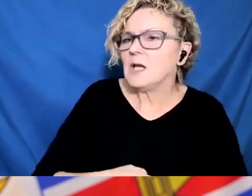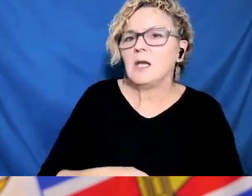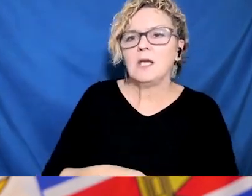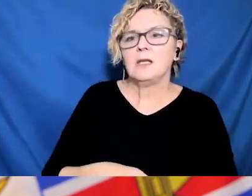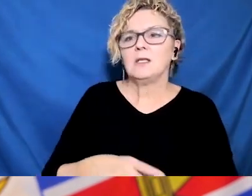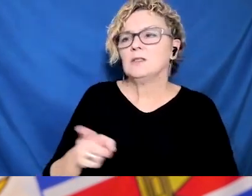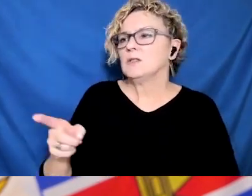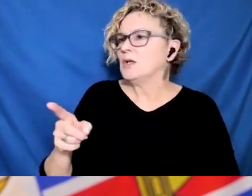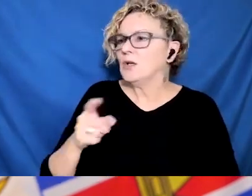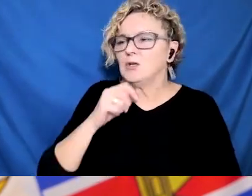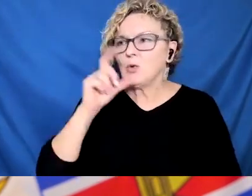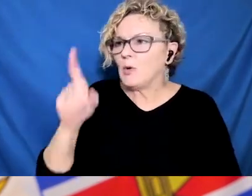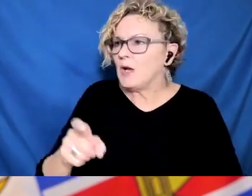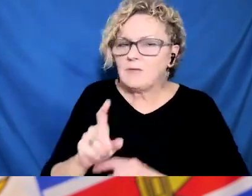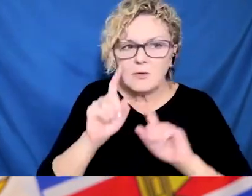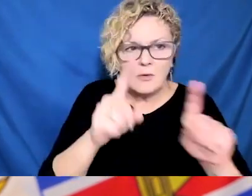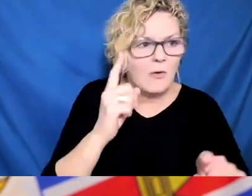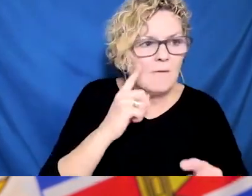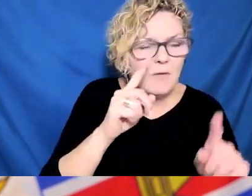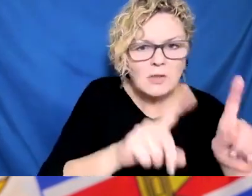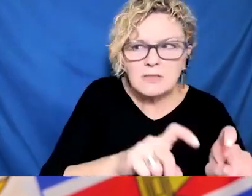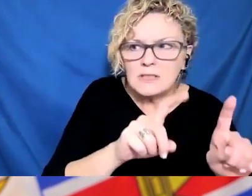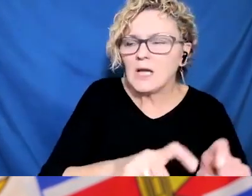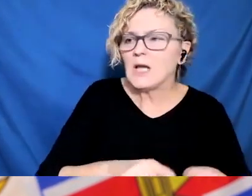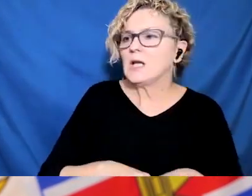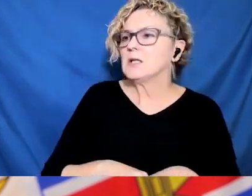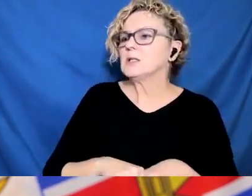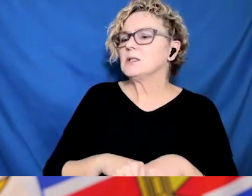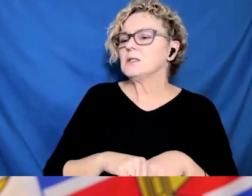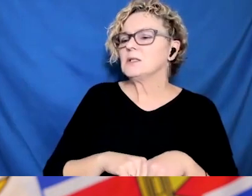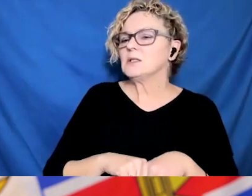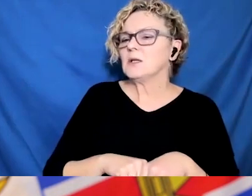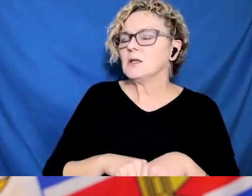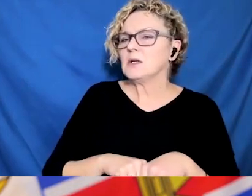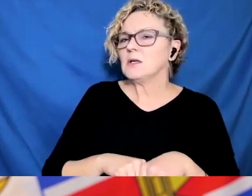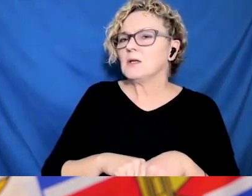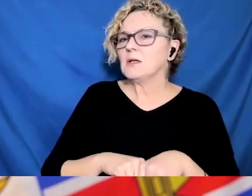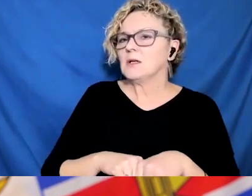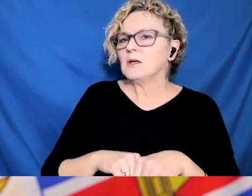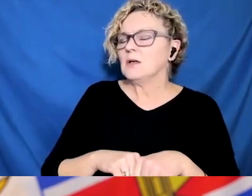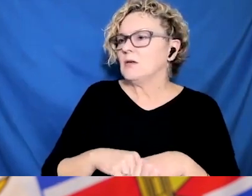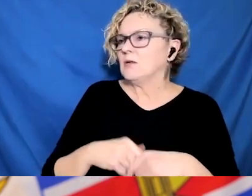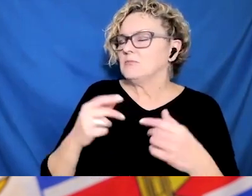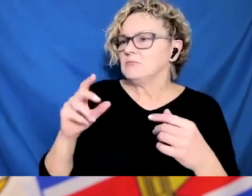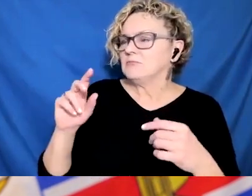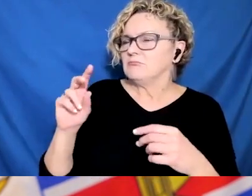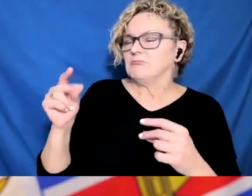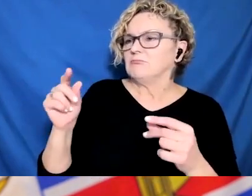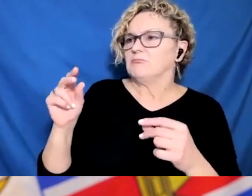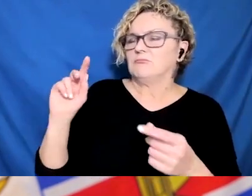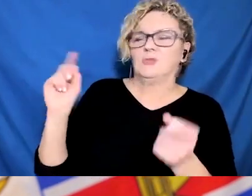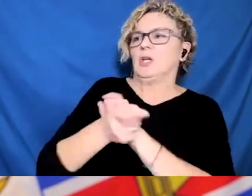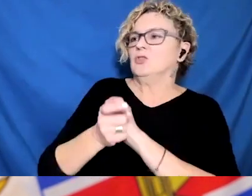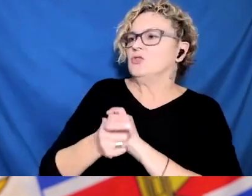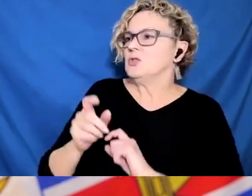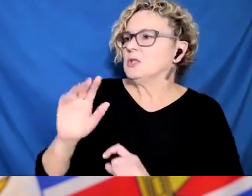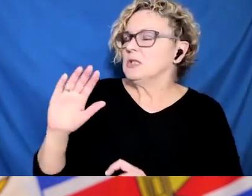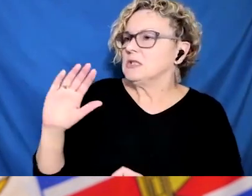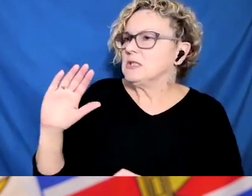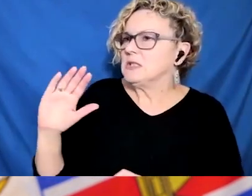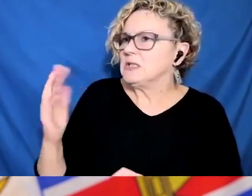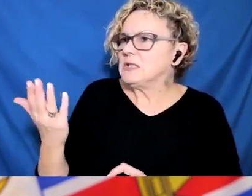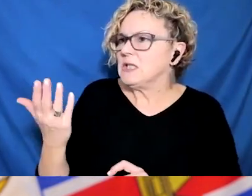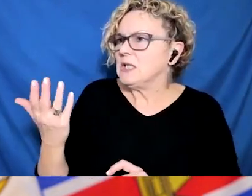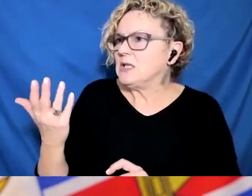approach that we have across the board. So because we have a shorter incubation period, because the